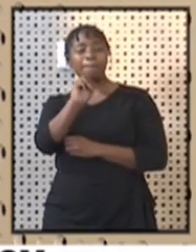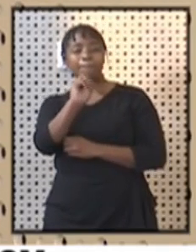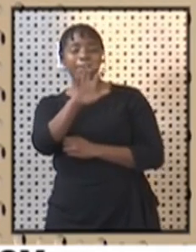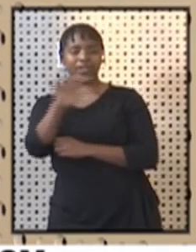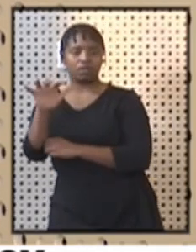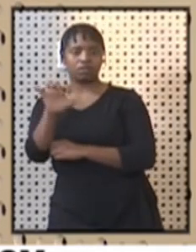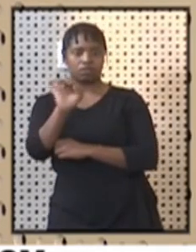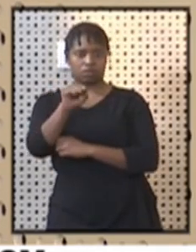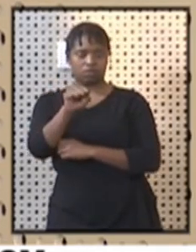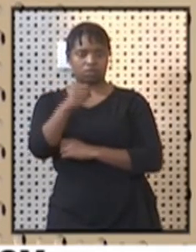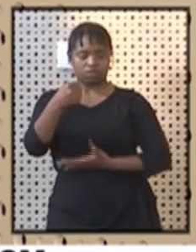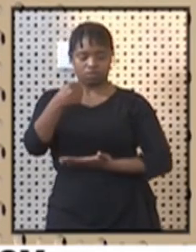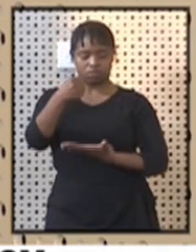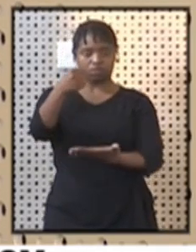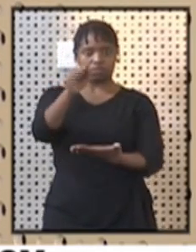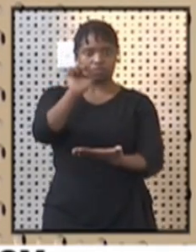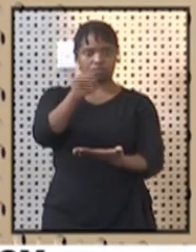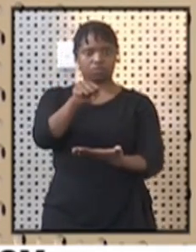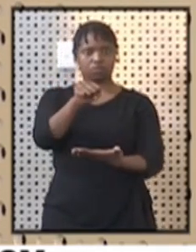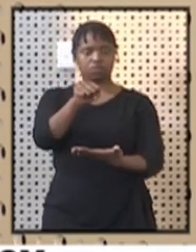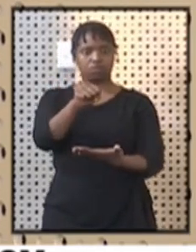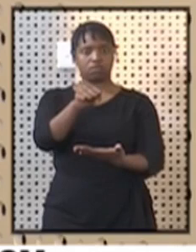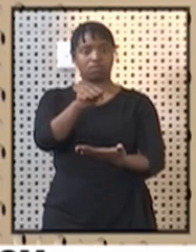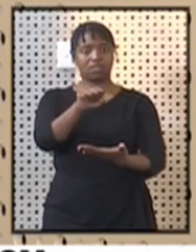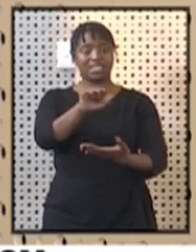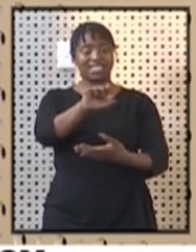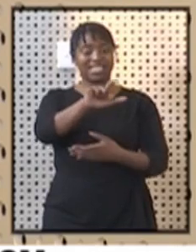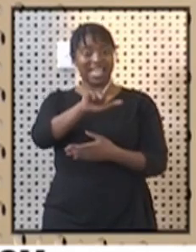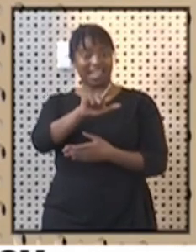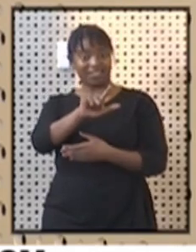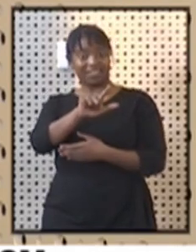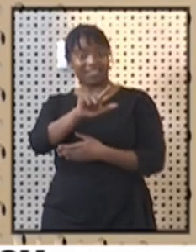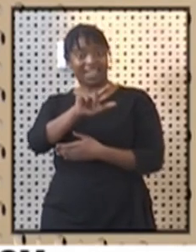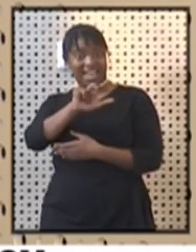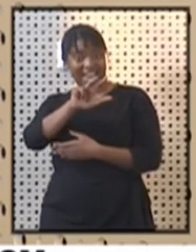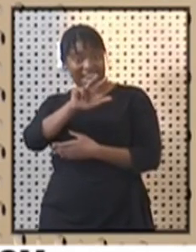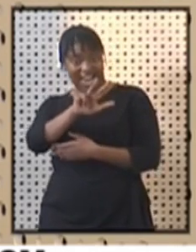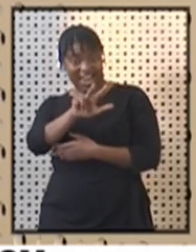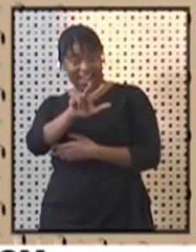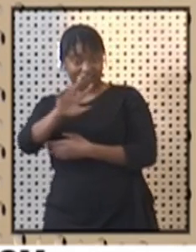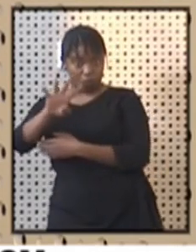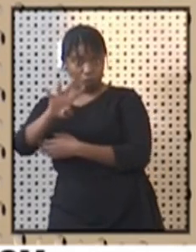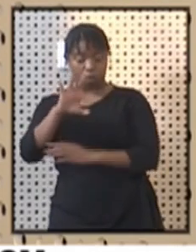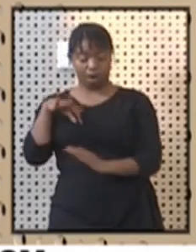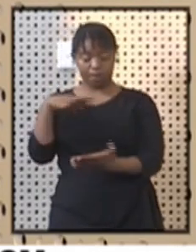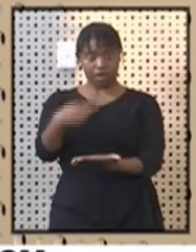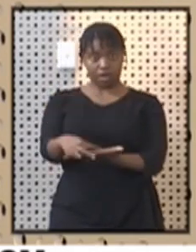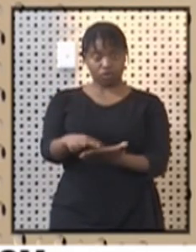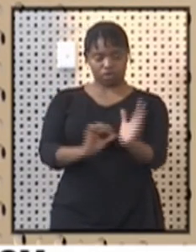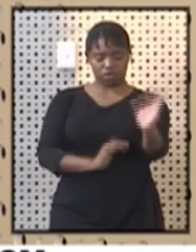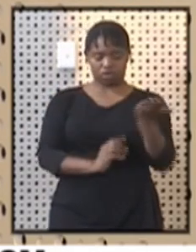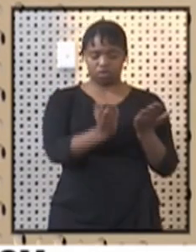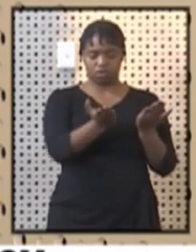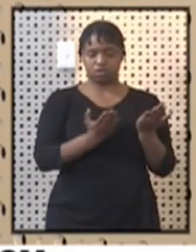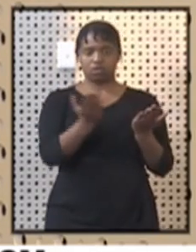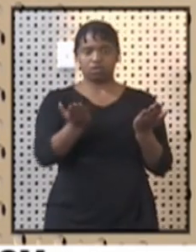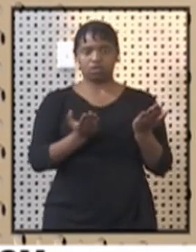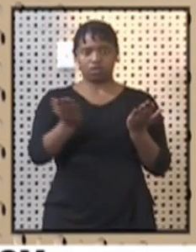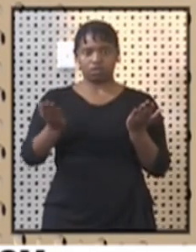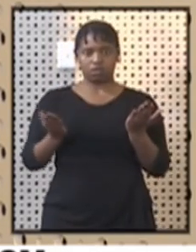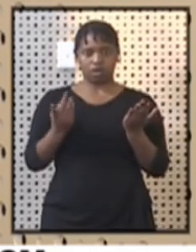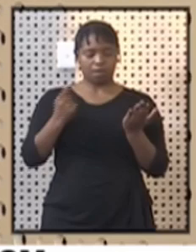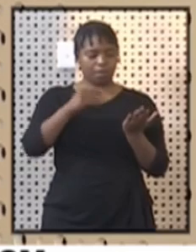the Tourism Relief Fund. Of the 7,284 valid applications submitted, our resources